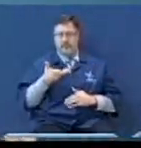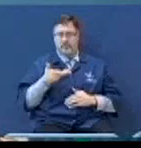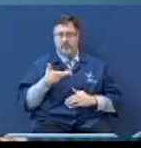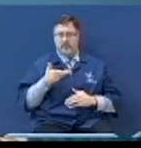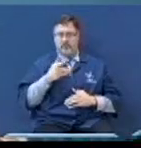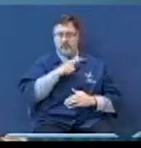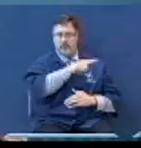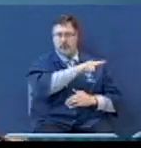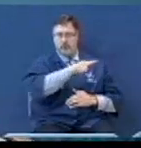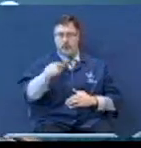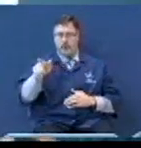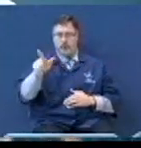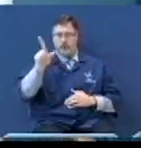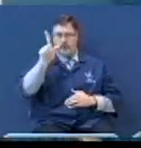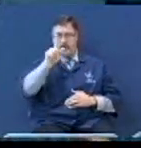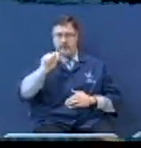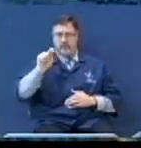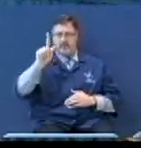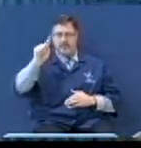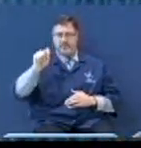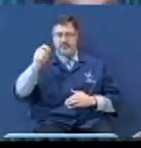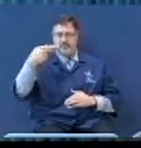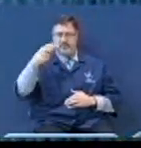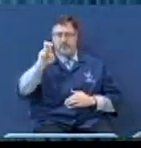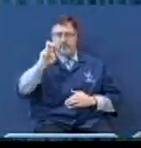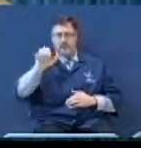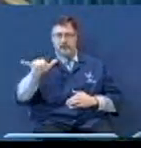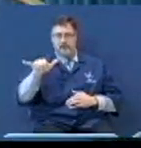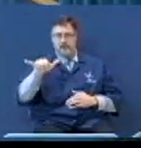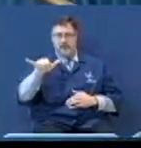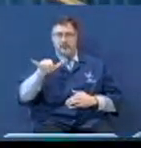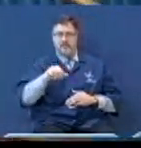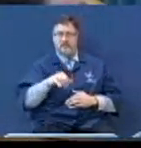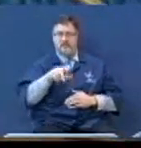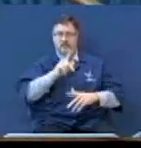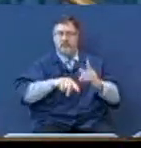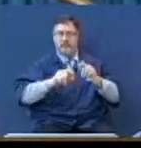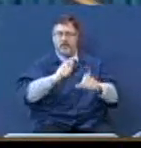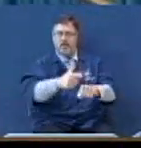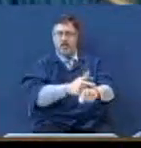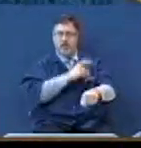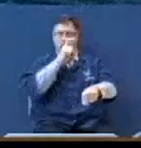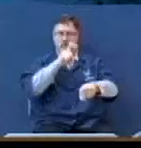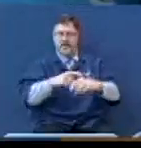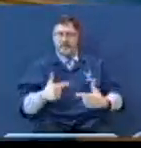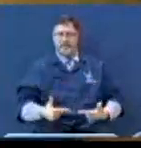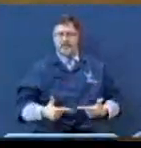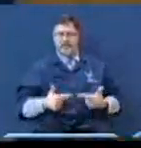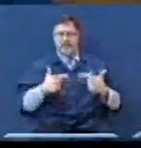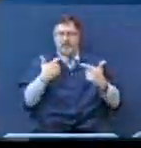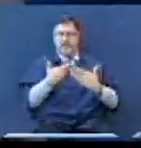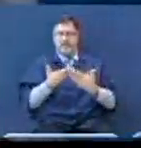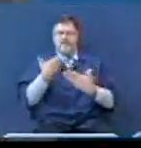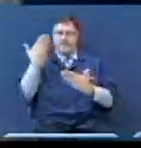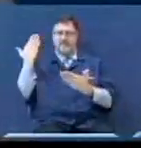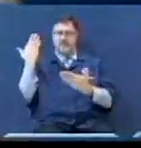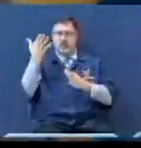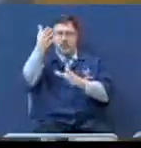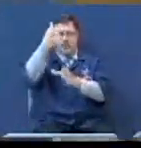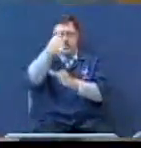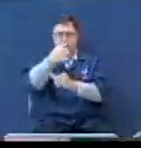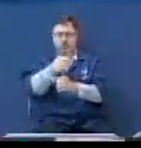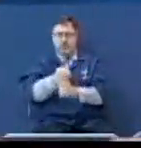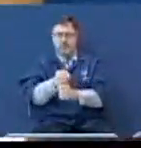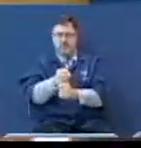you're the they. A lot of us went a long time in life before we ever trusted